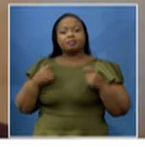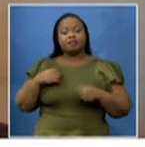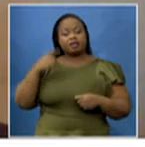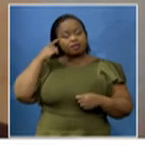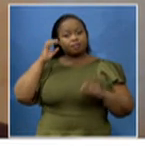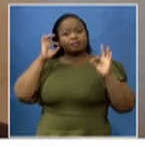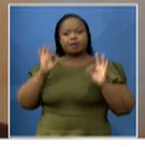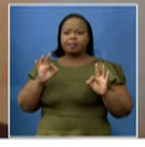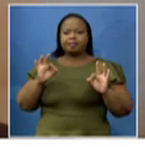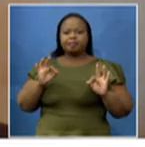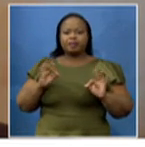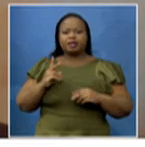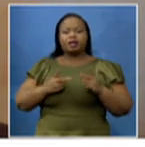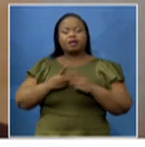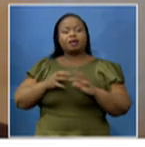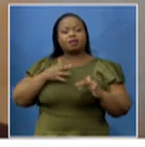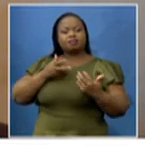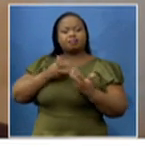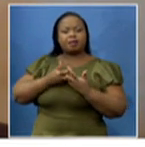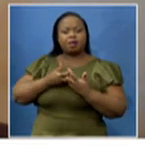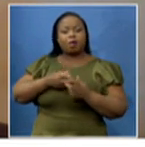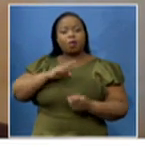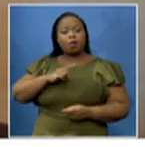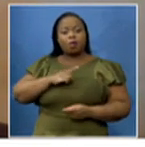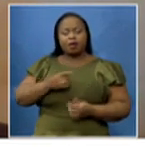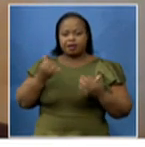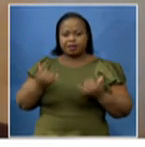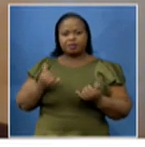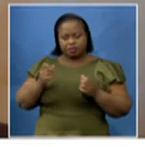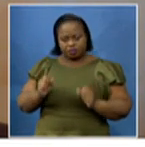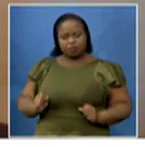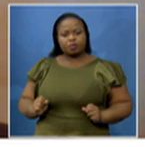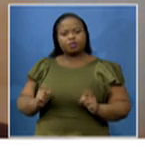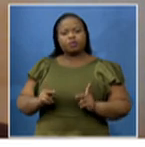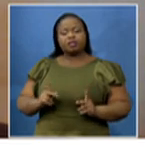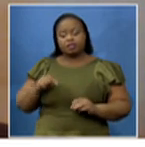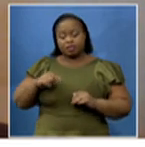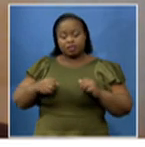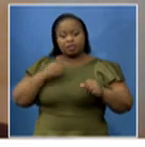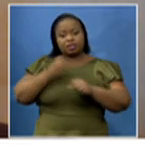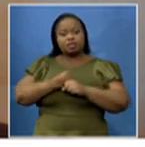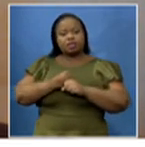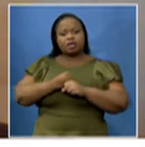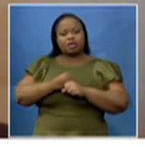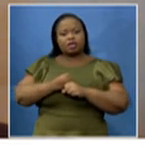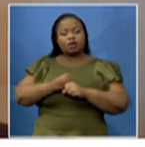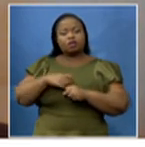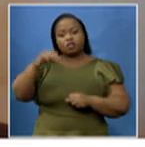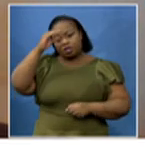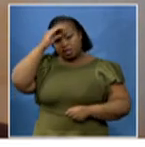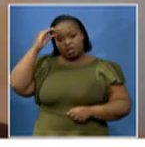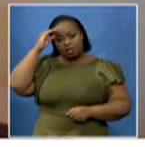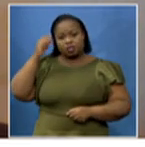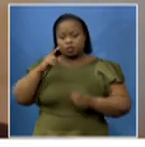prophetic in that today provides an opportunity and this year as the year of the nurse for us as